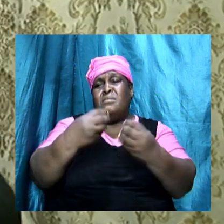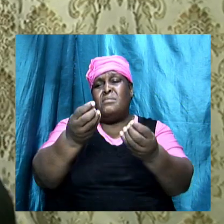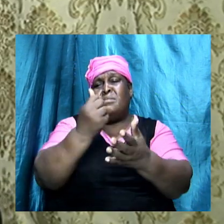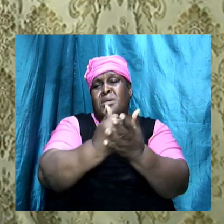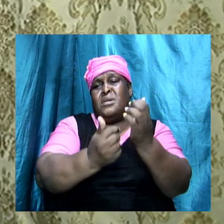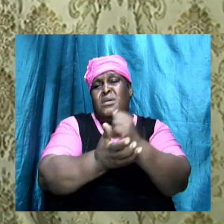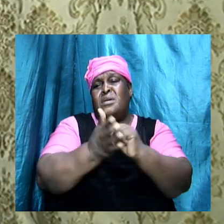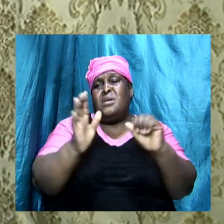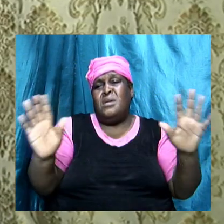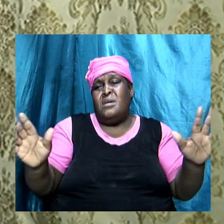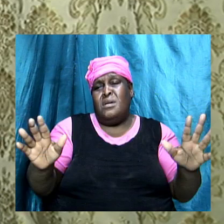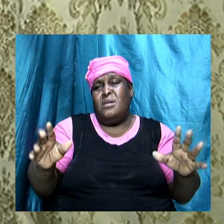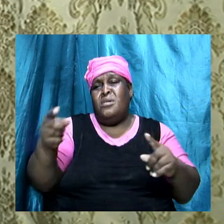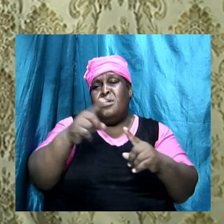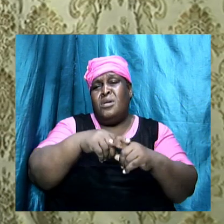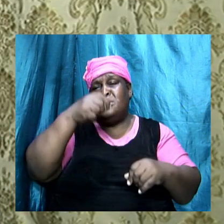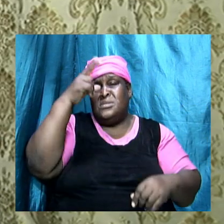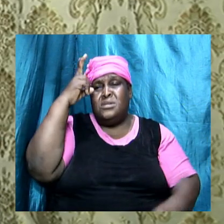unto Baal.